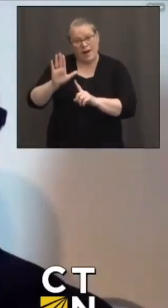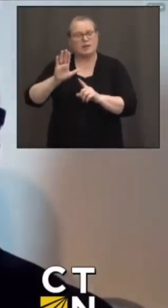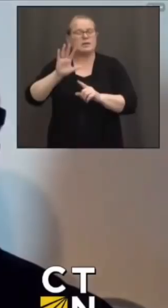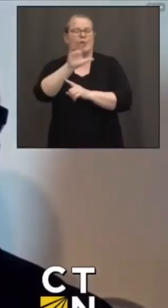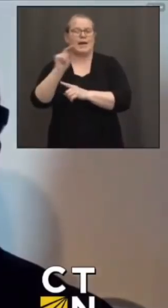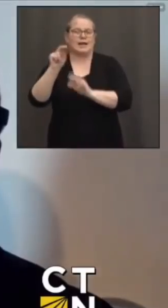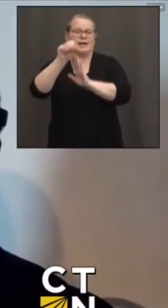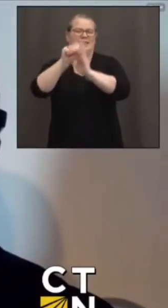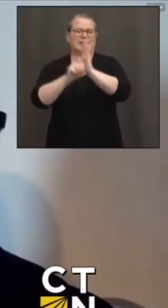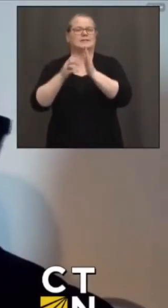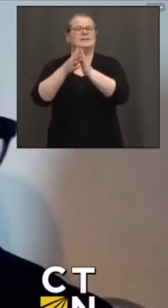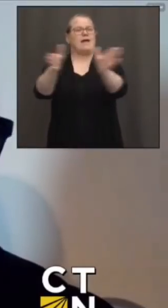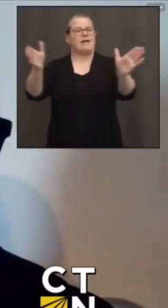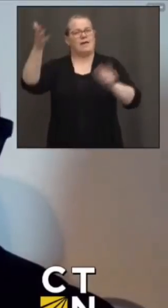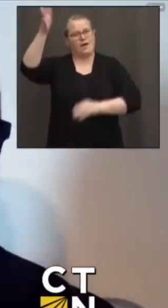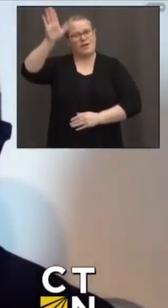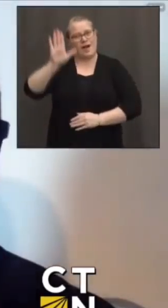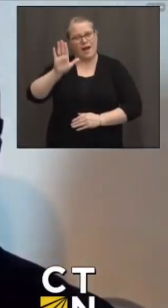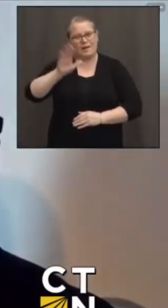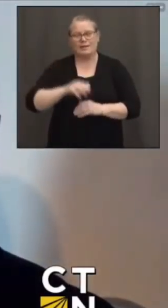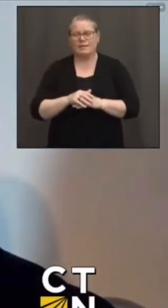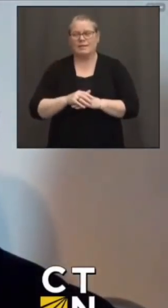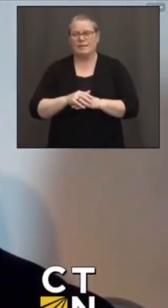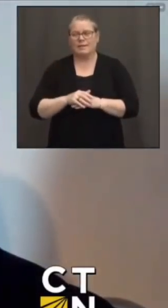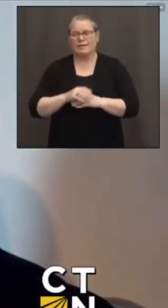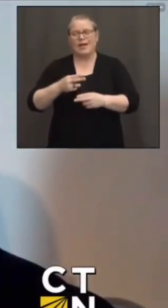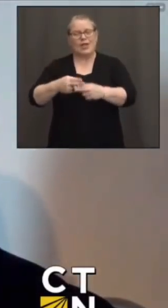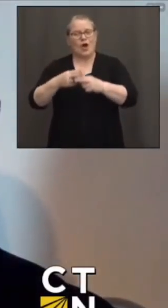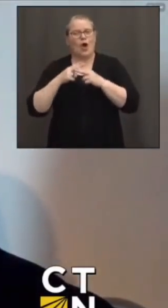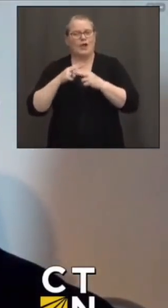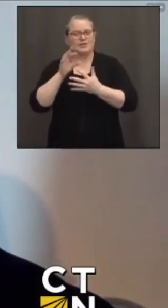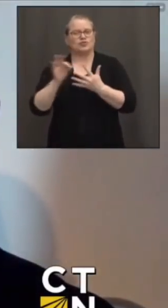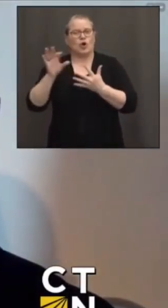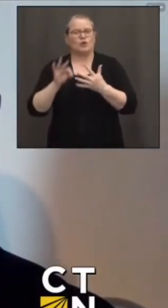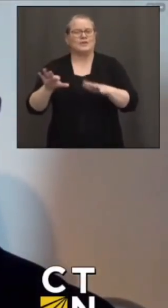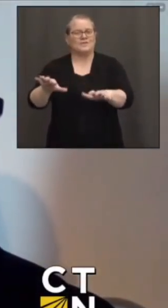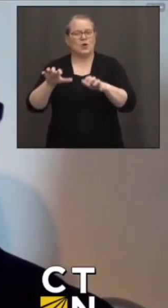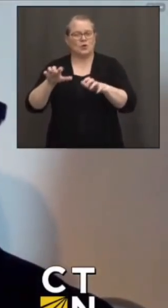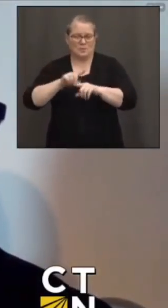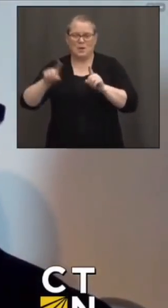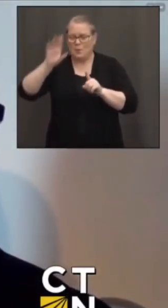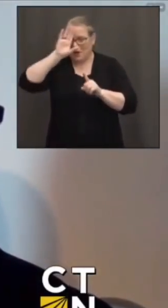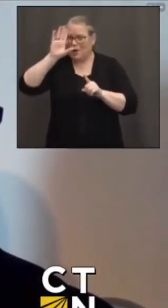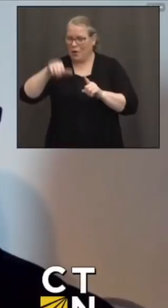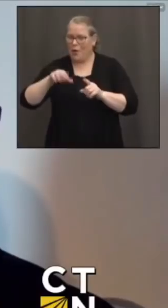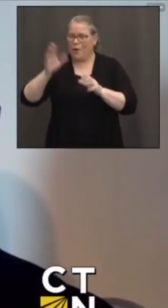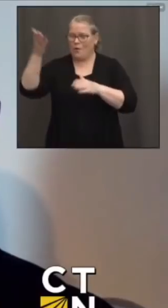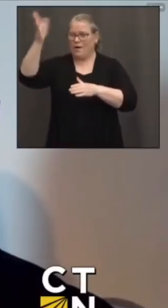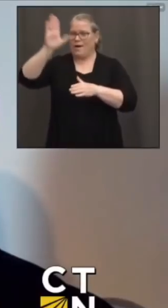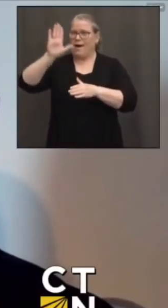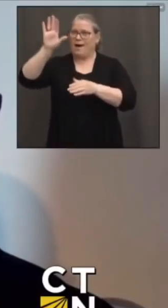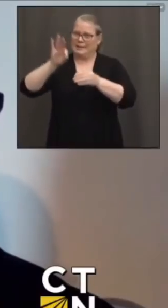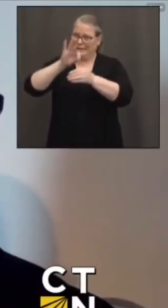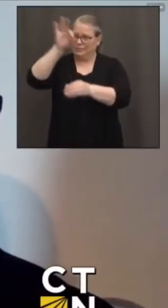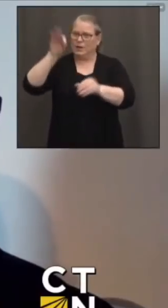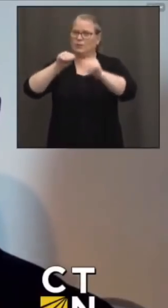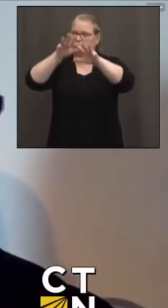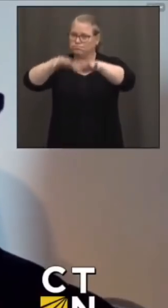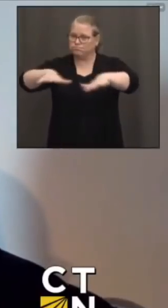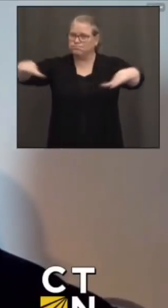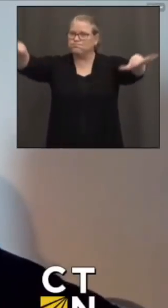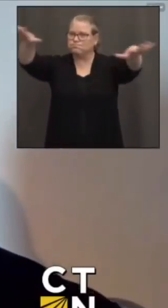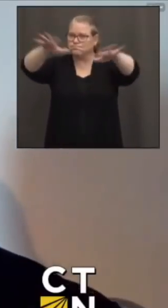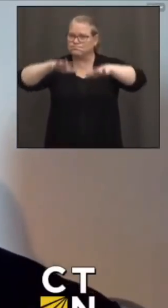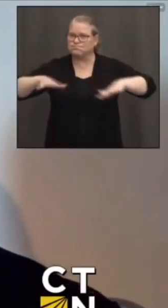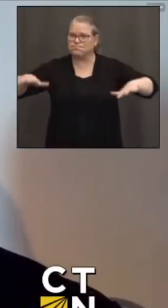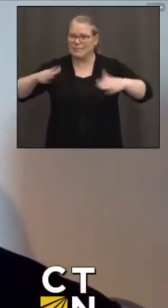reigns. I know they call us the chosen frozen, but we know this is where the spirit of God is. But we need to love each other